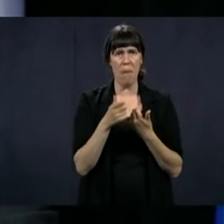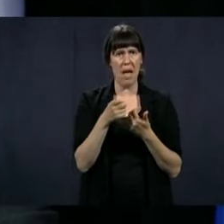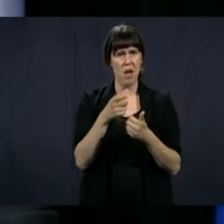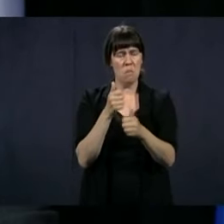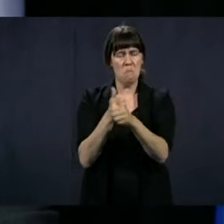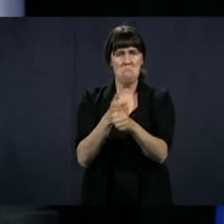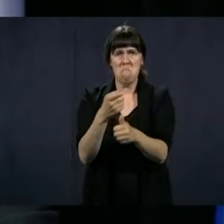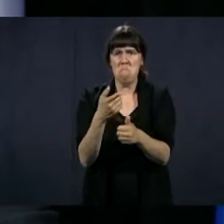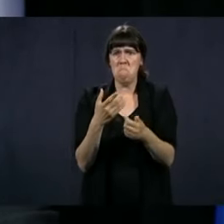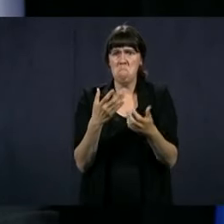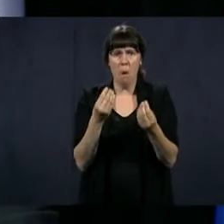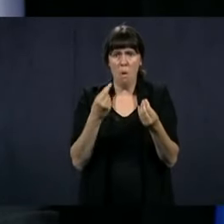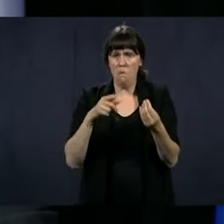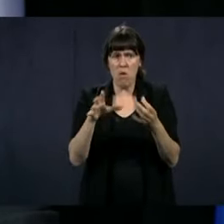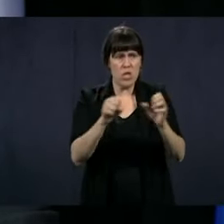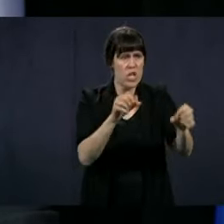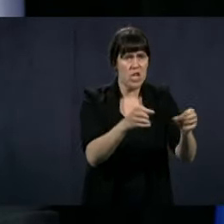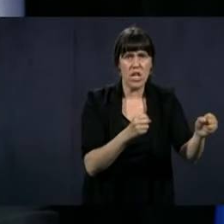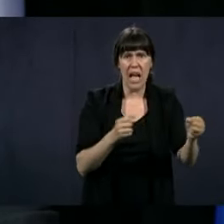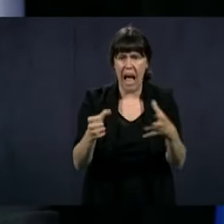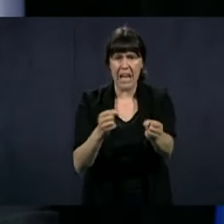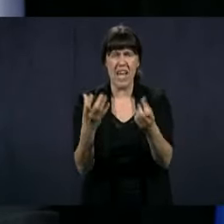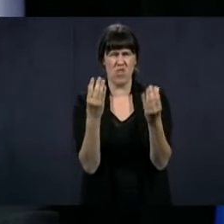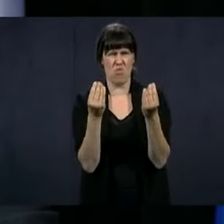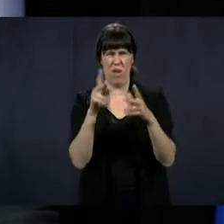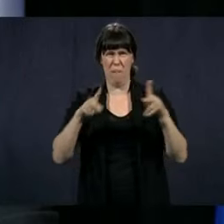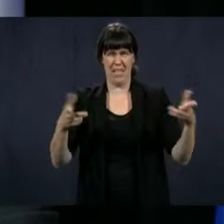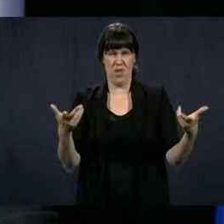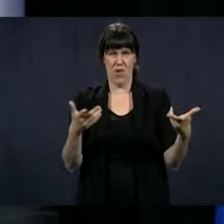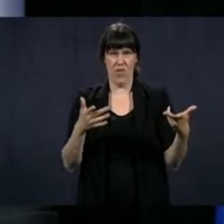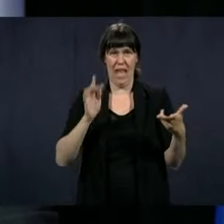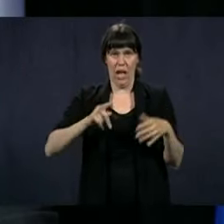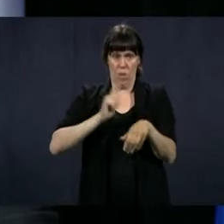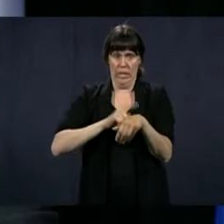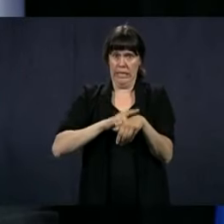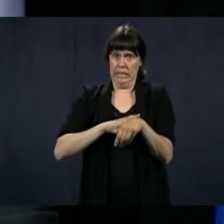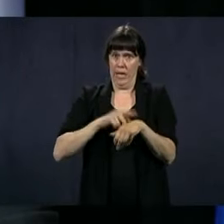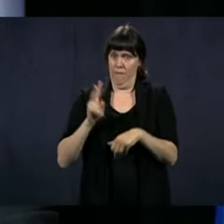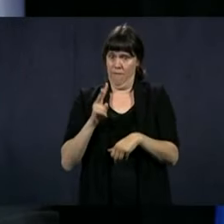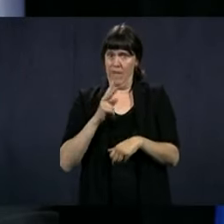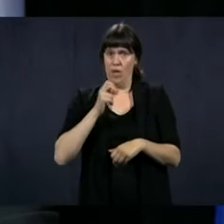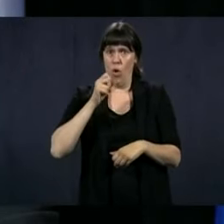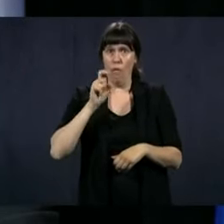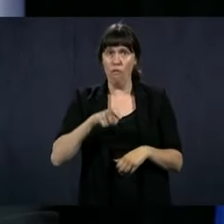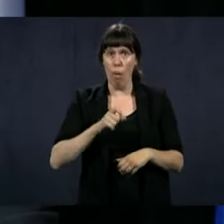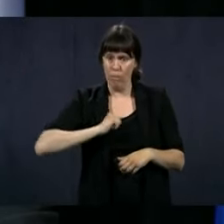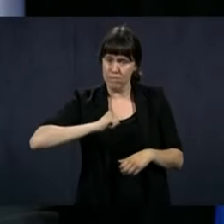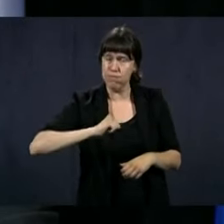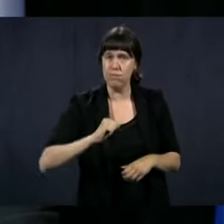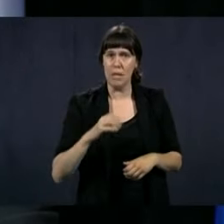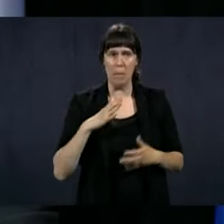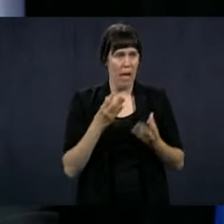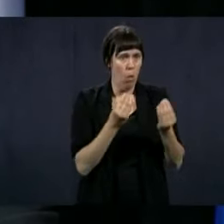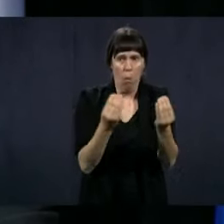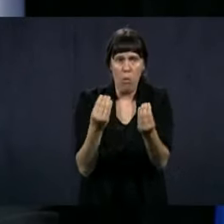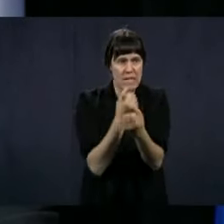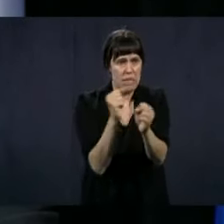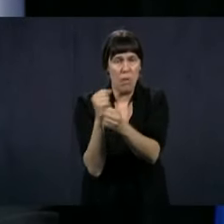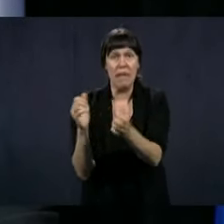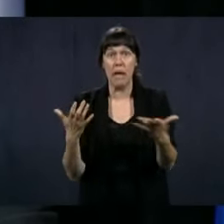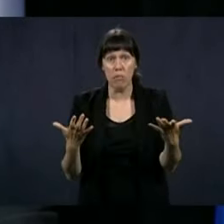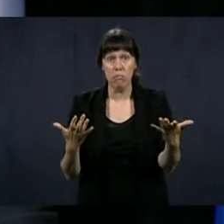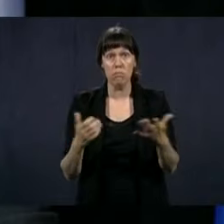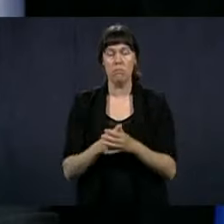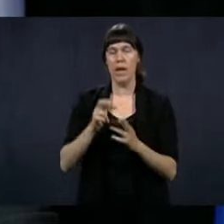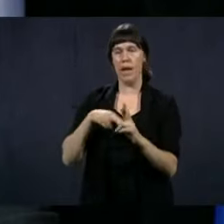those people so that they come and work in the network in such a short lapse of time? Well, as you can see, there's an